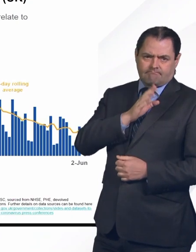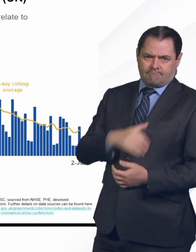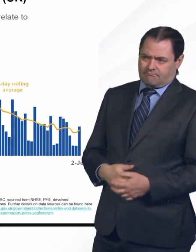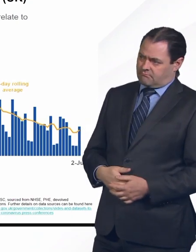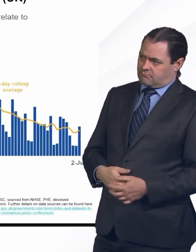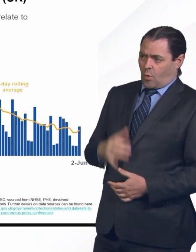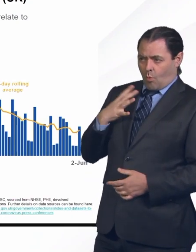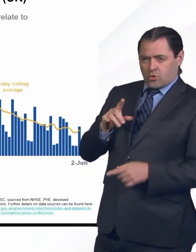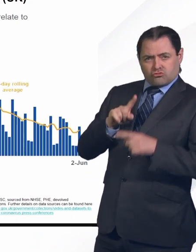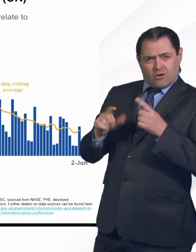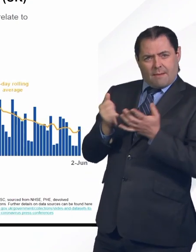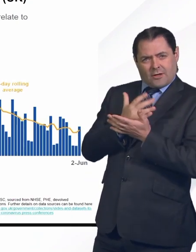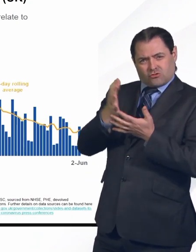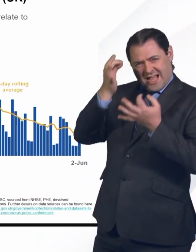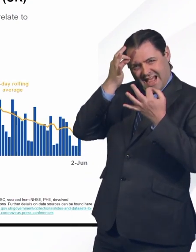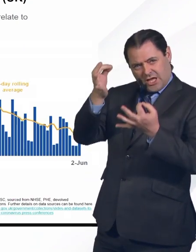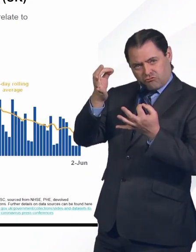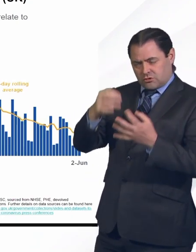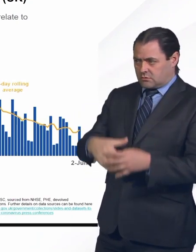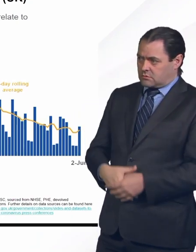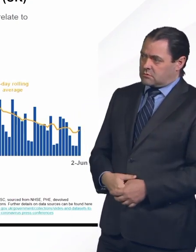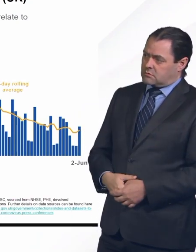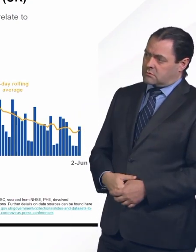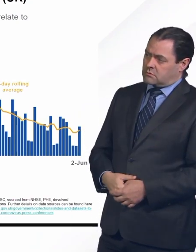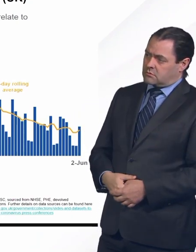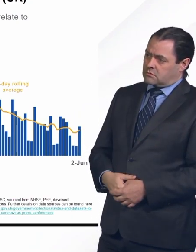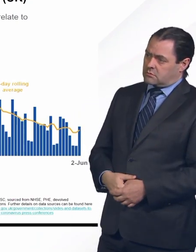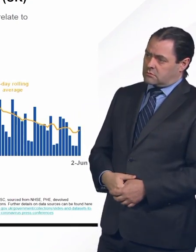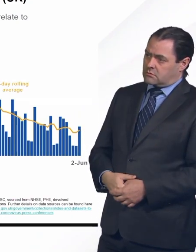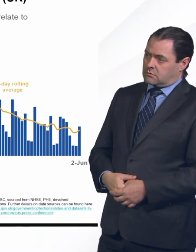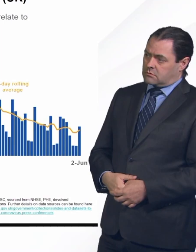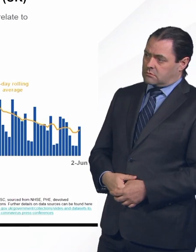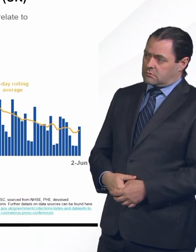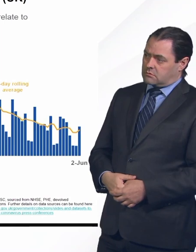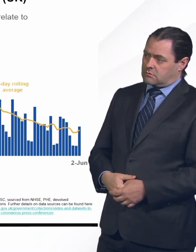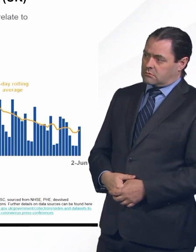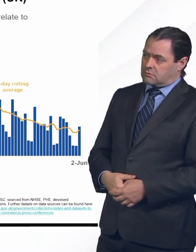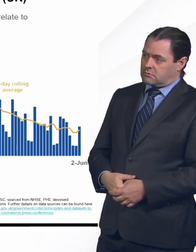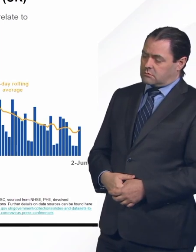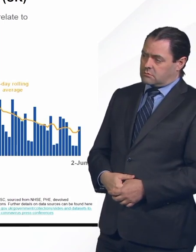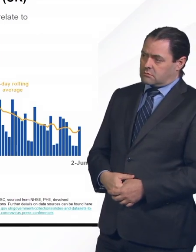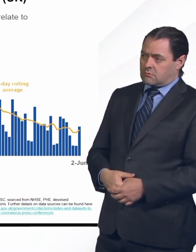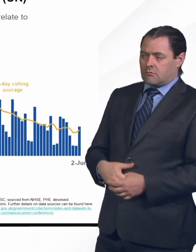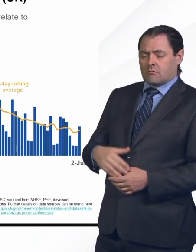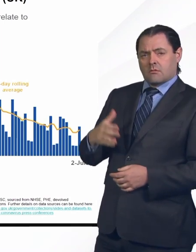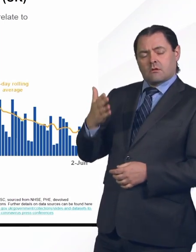as accurate as possible, including where we find in the past,